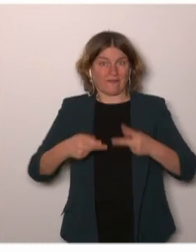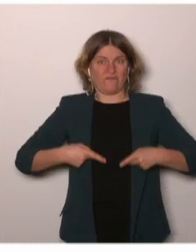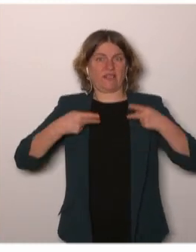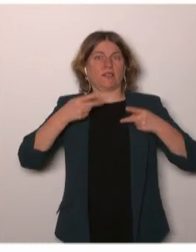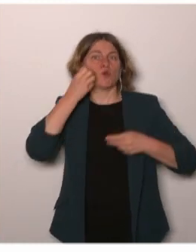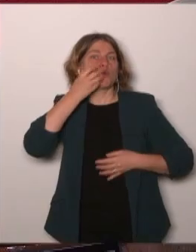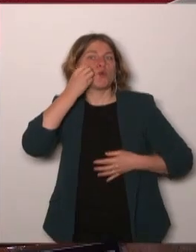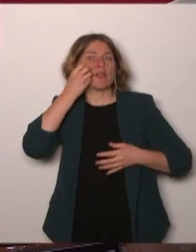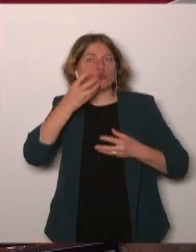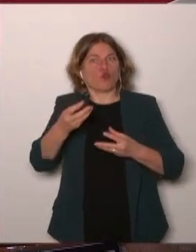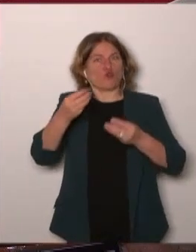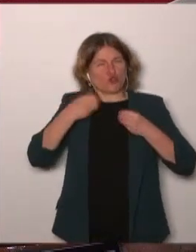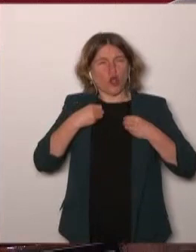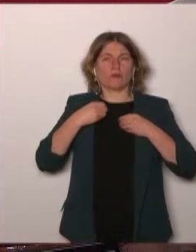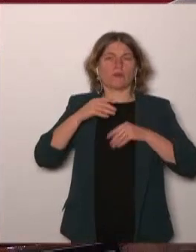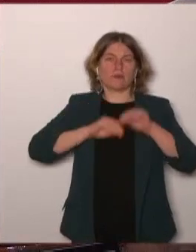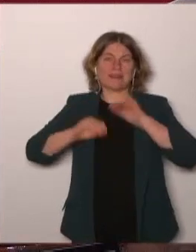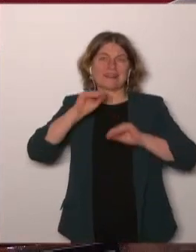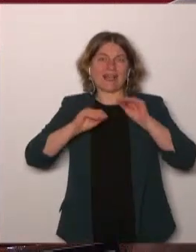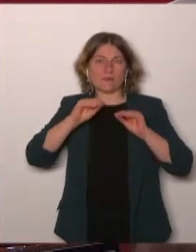we should investigate questions